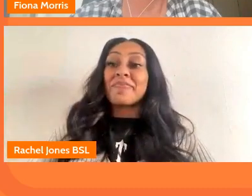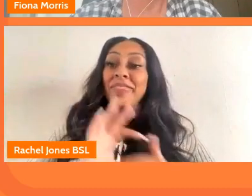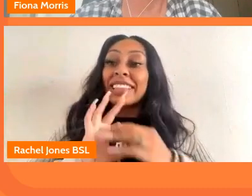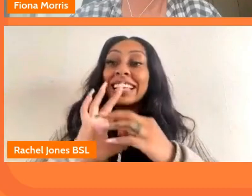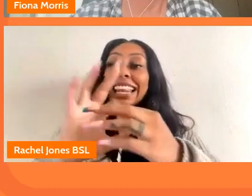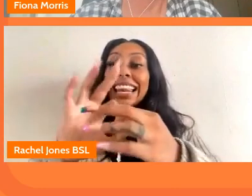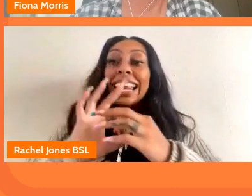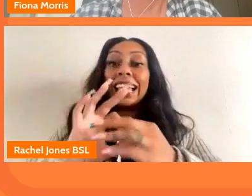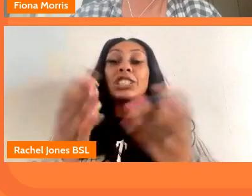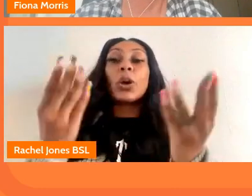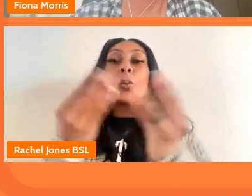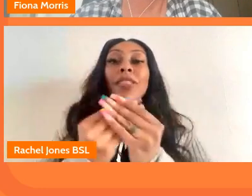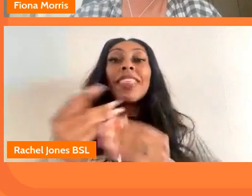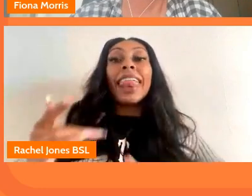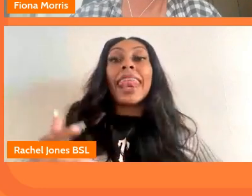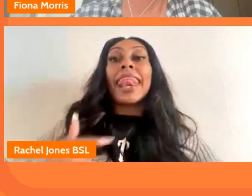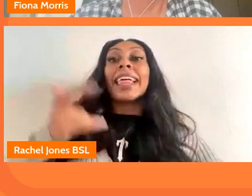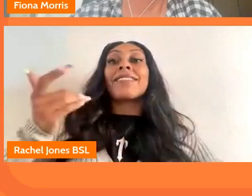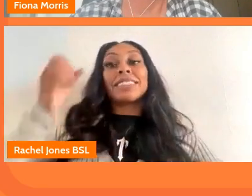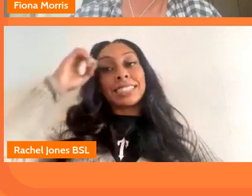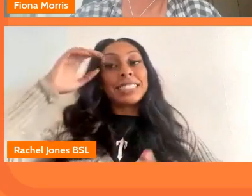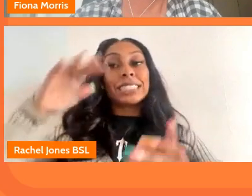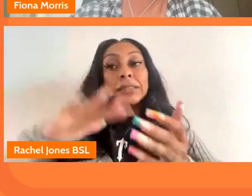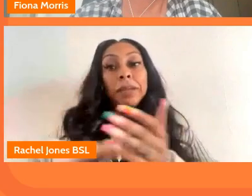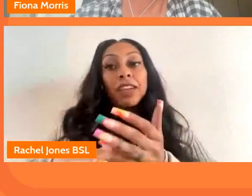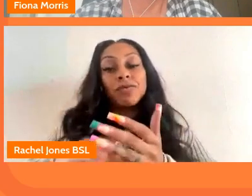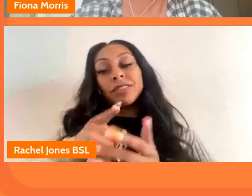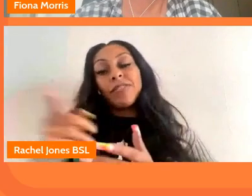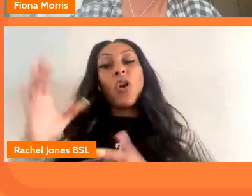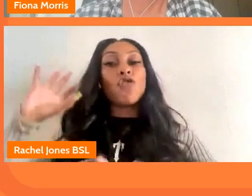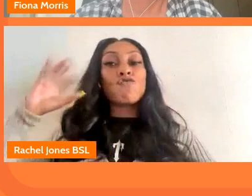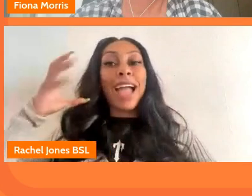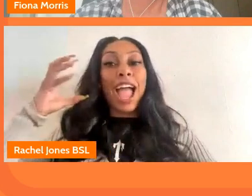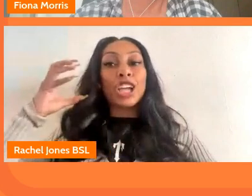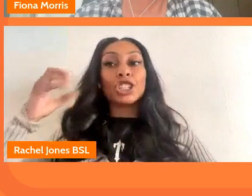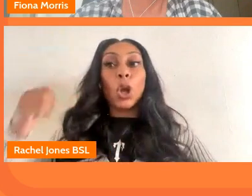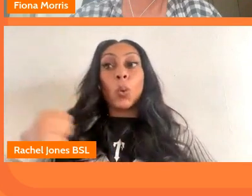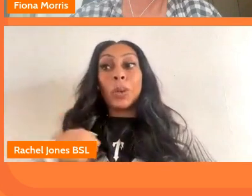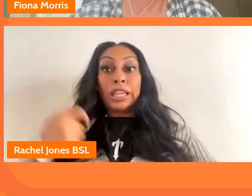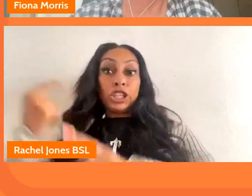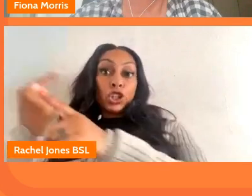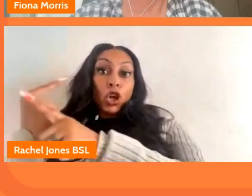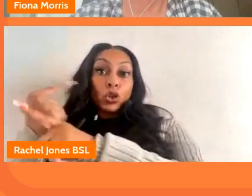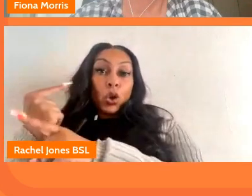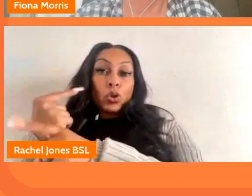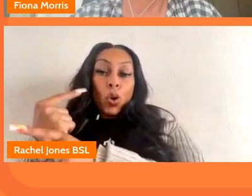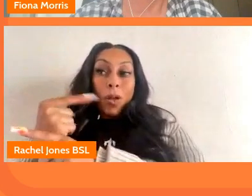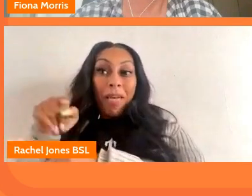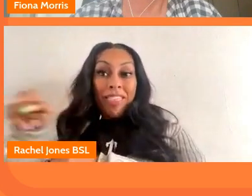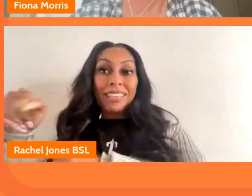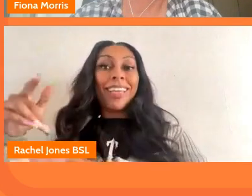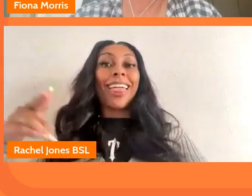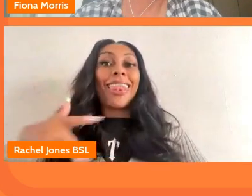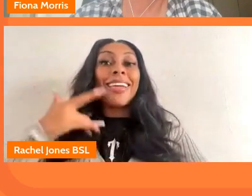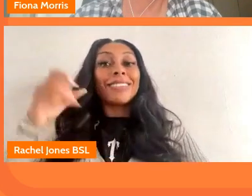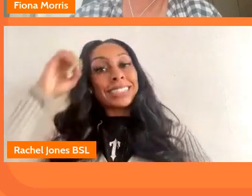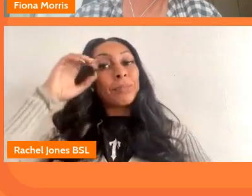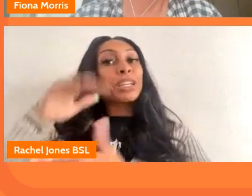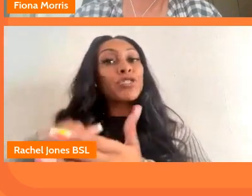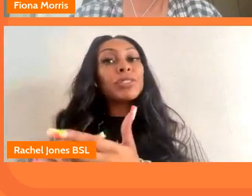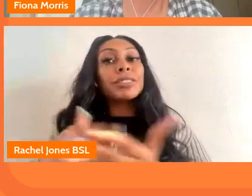experience i mean that's what in radio which you know as a spoken medium that's what we're really talking about very often is people's lived experience